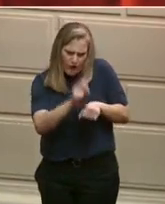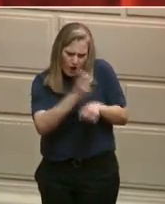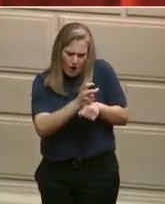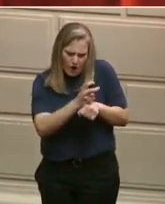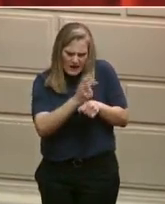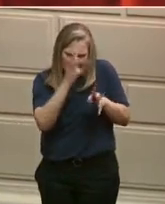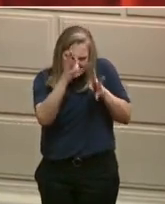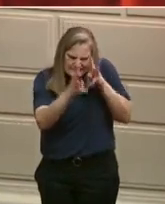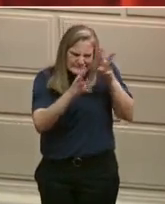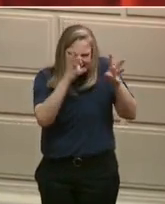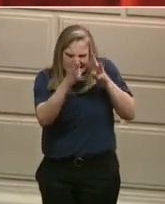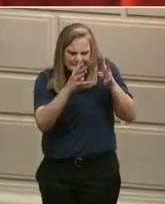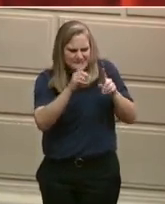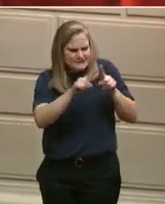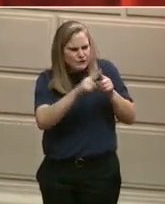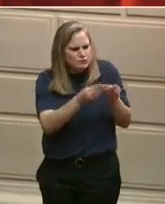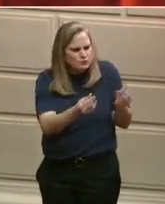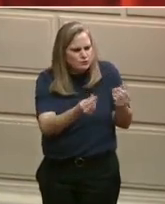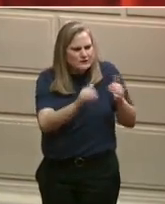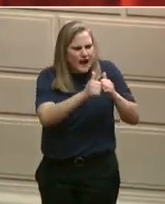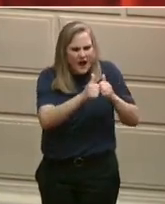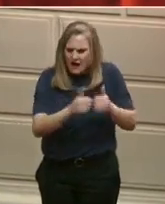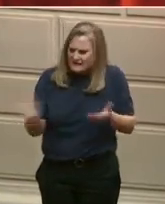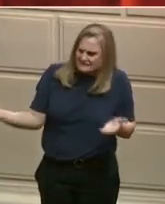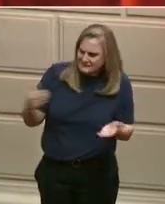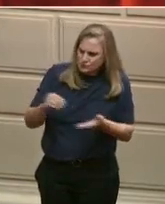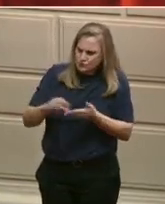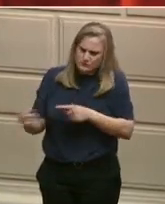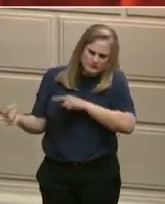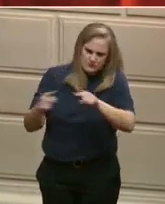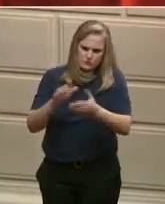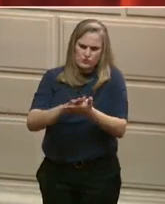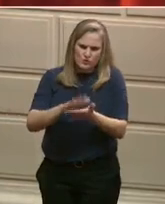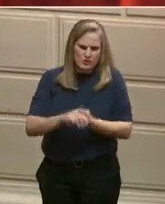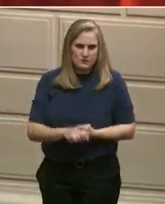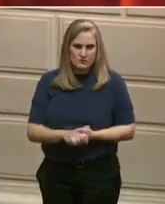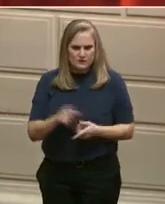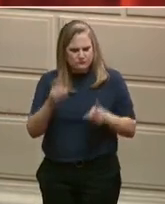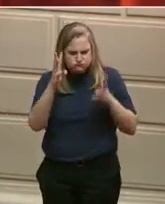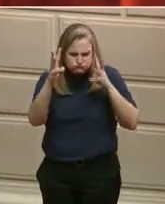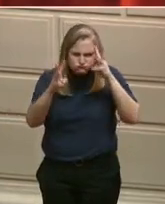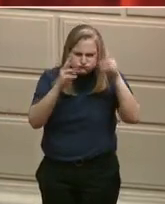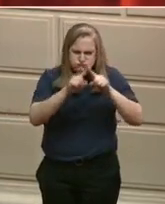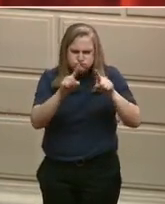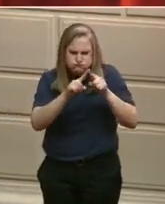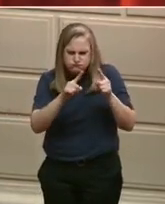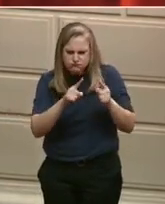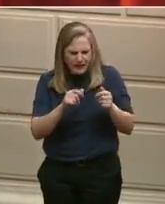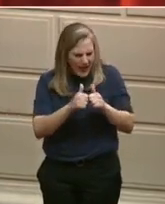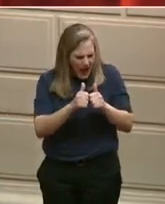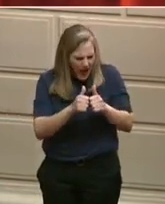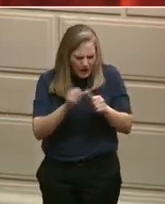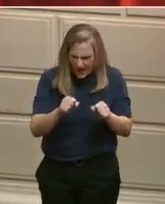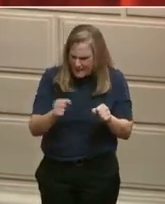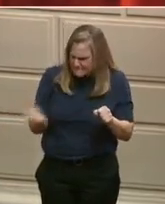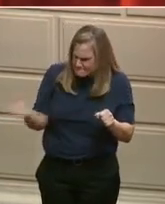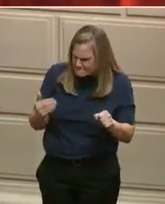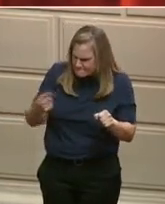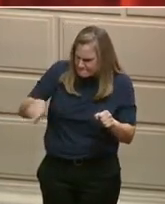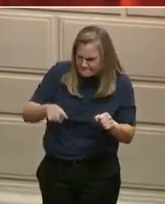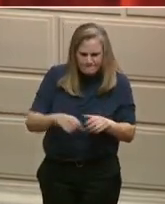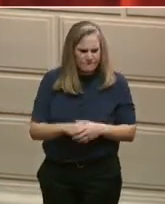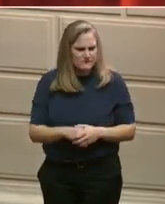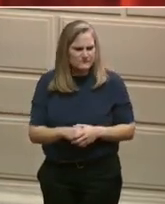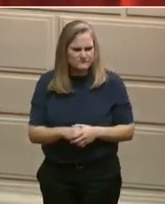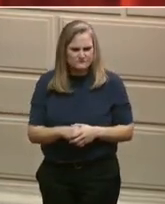dedicating her free time to help us create attended solutions for students across our state. Thank you for stepping up